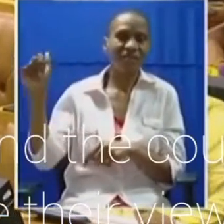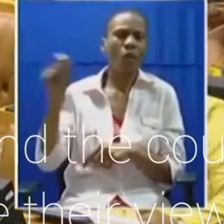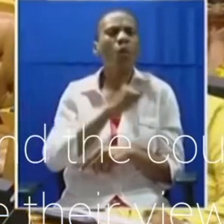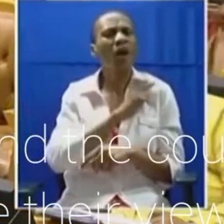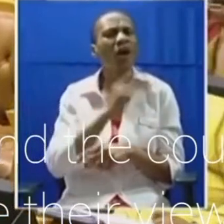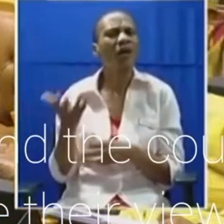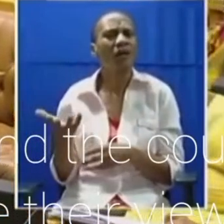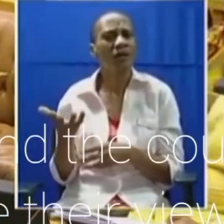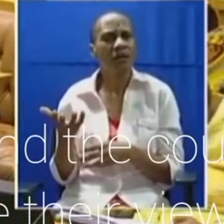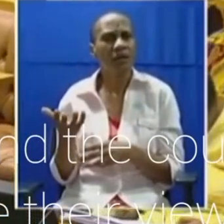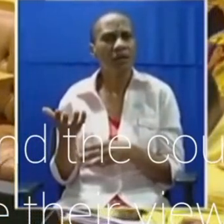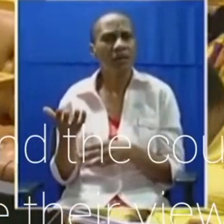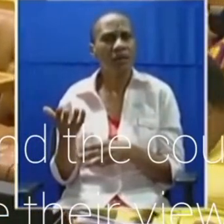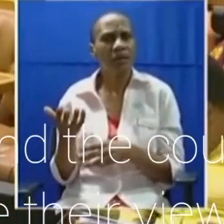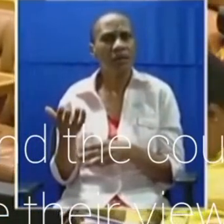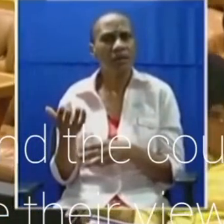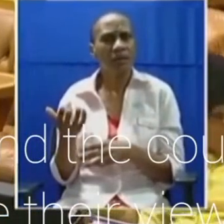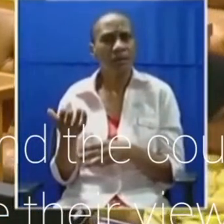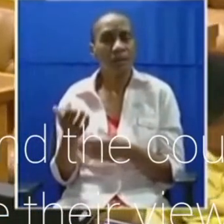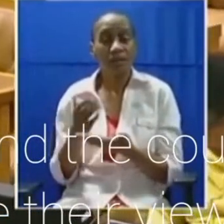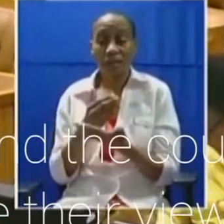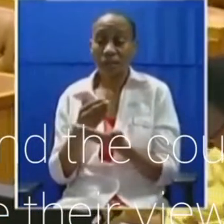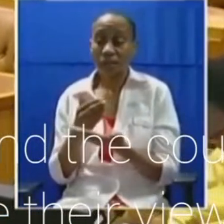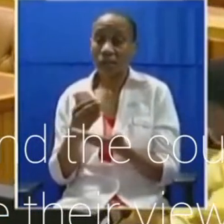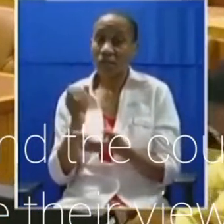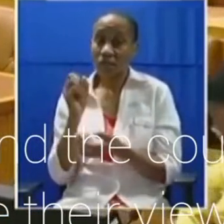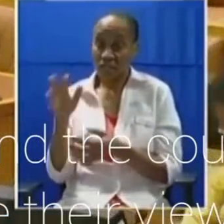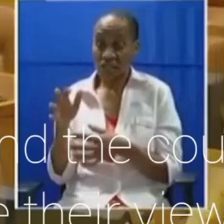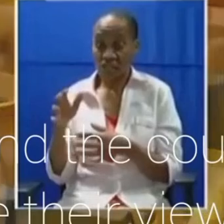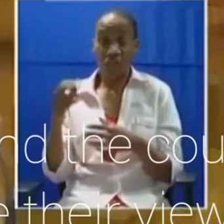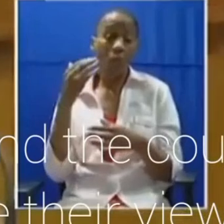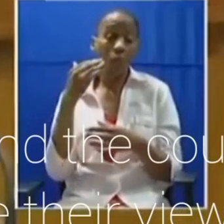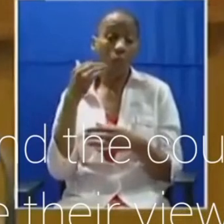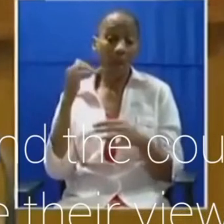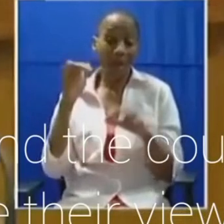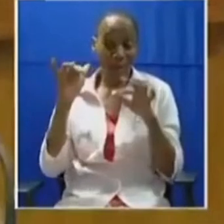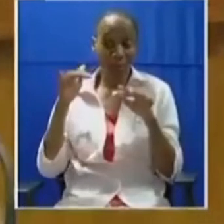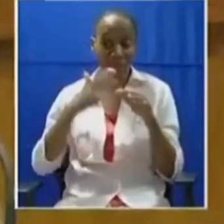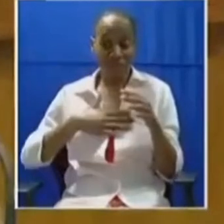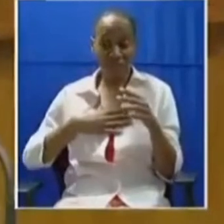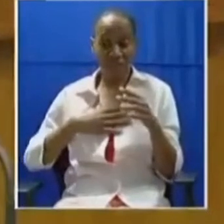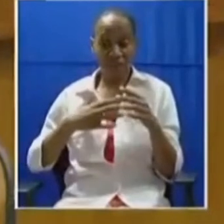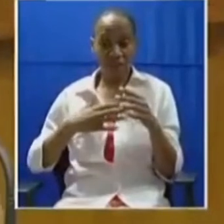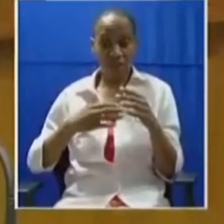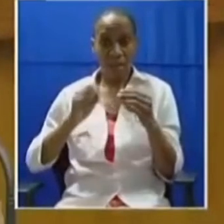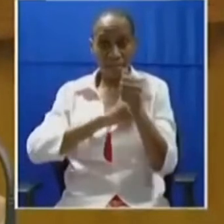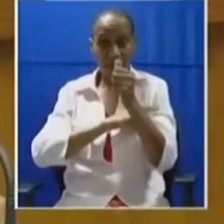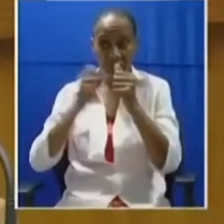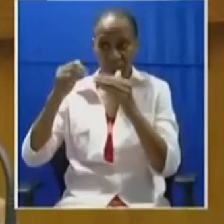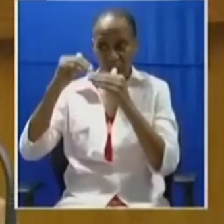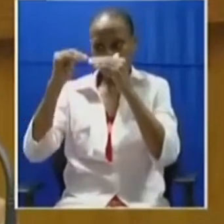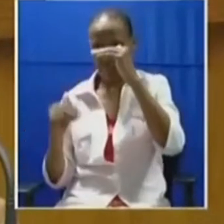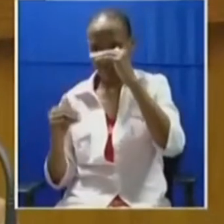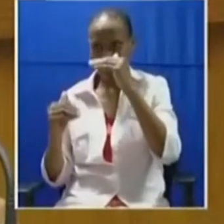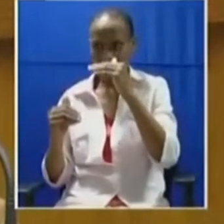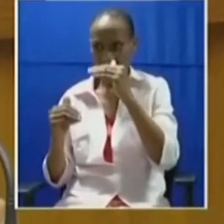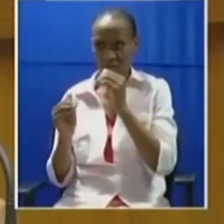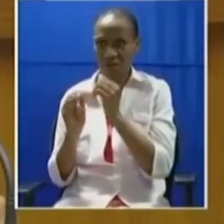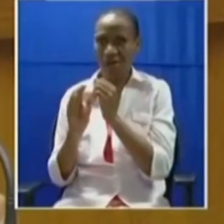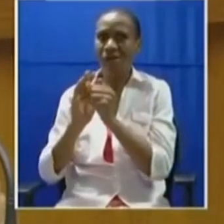is that where white interest and privilege is threatened, they protect one another.